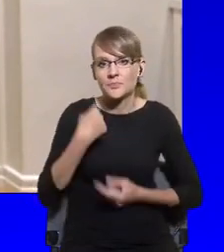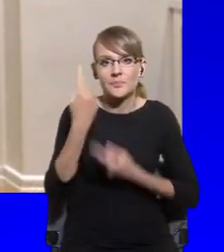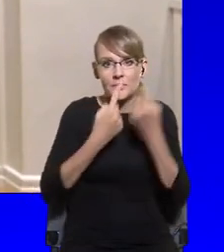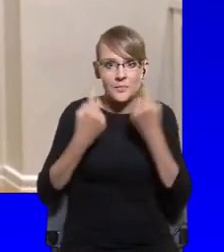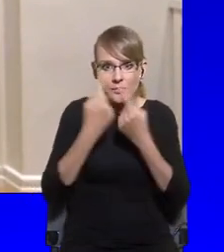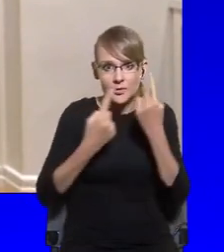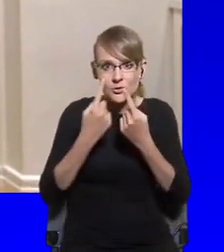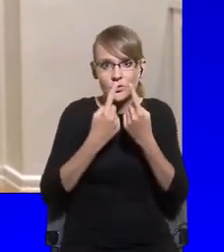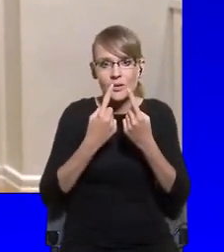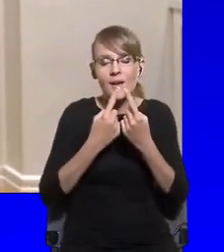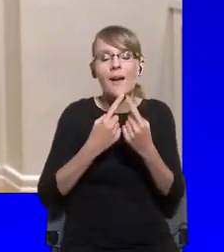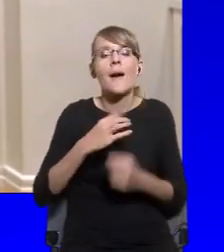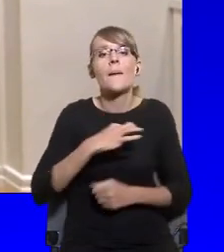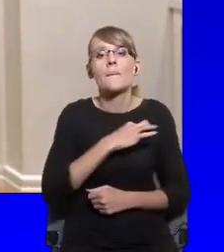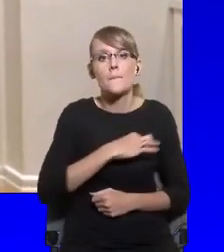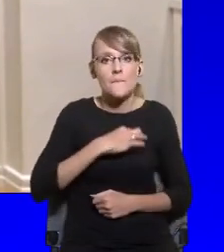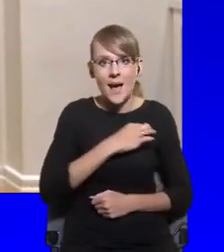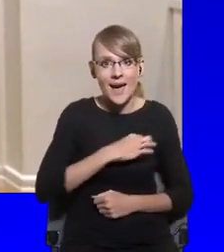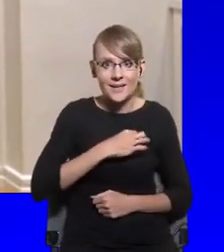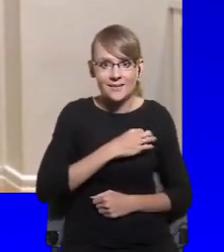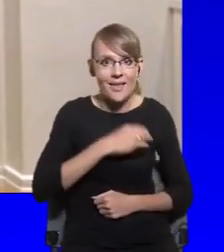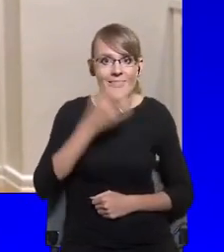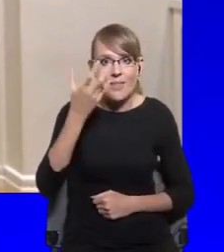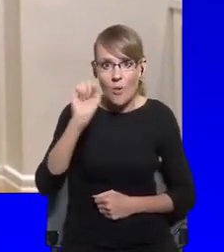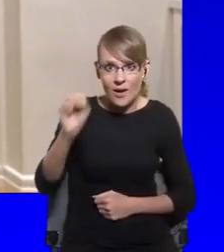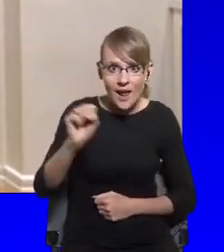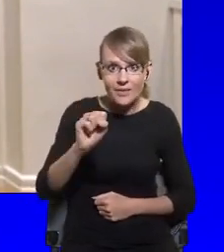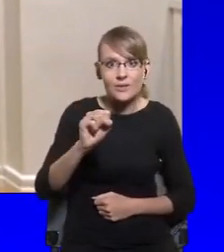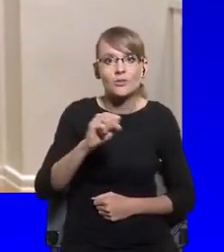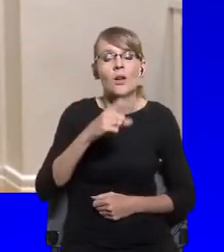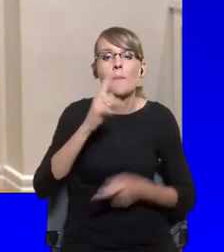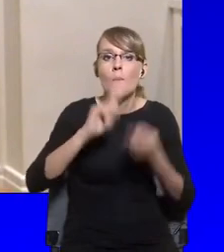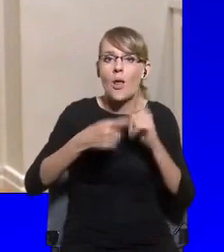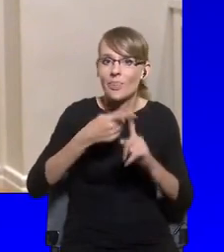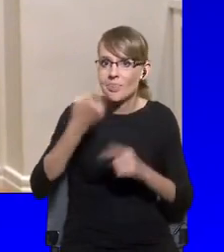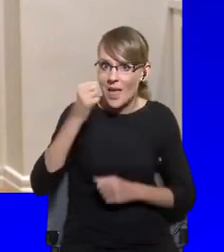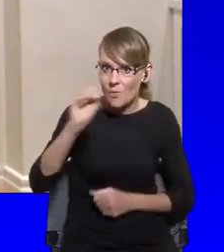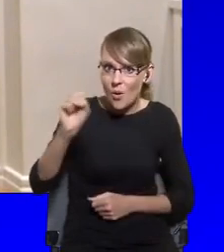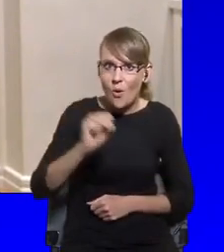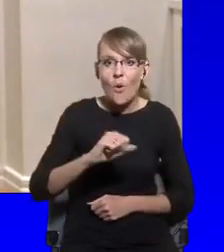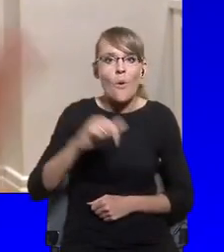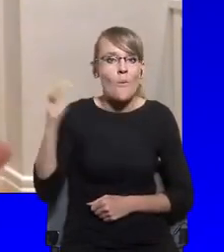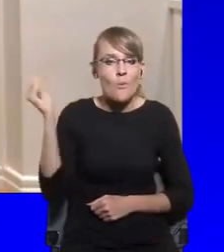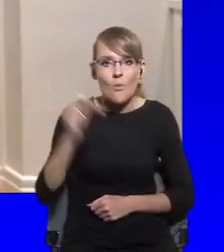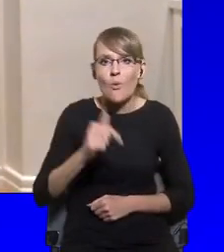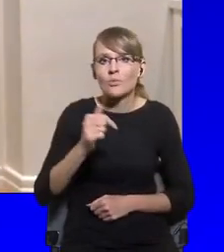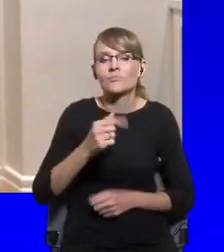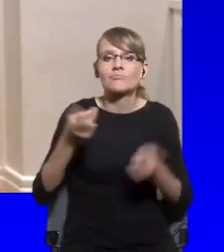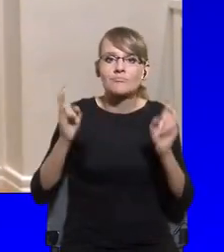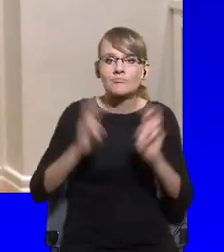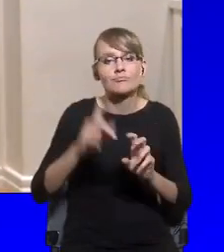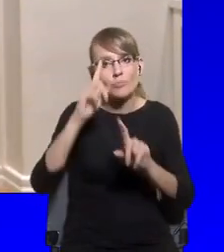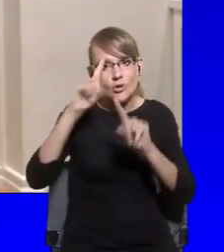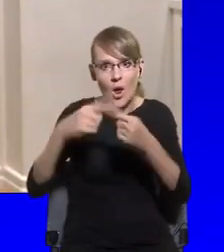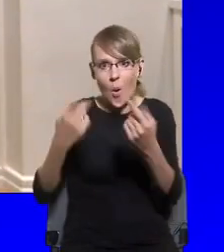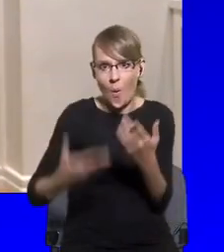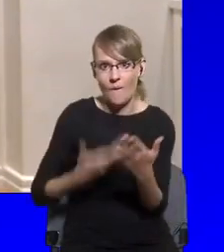parties, at as democratic politicians to make a convincing offer, both in the style, um,